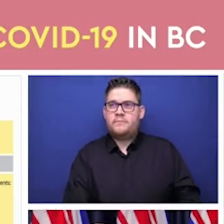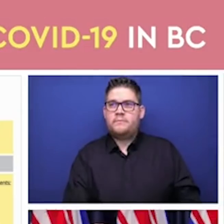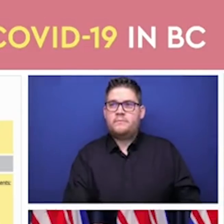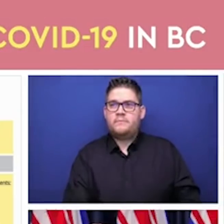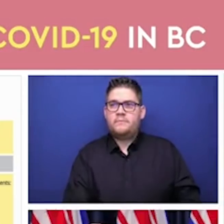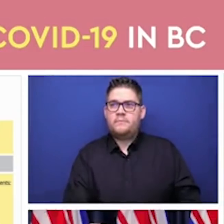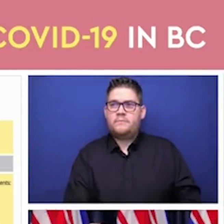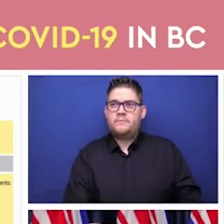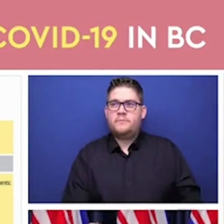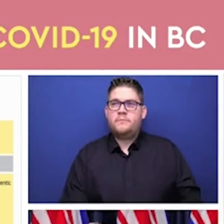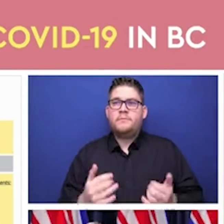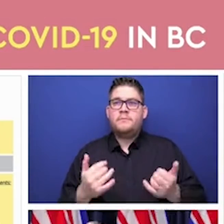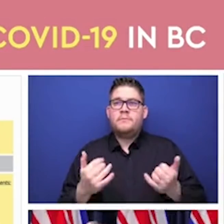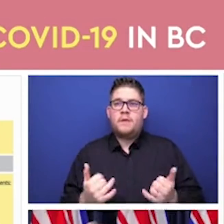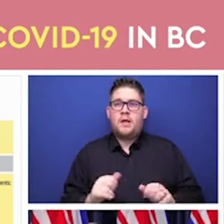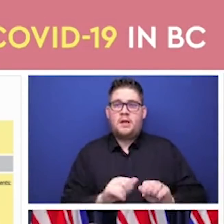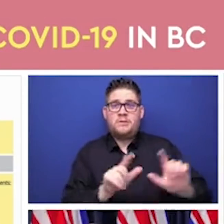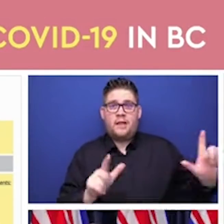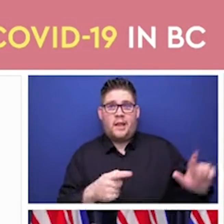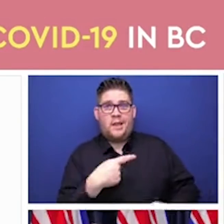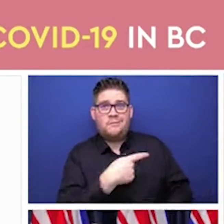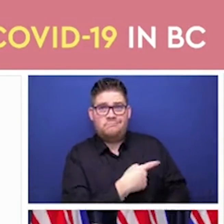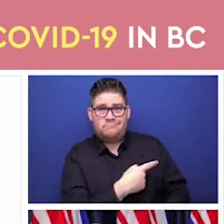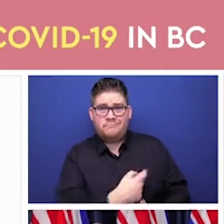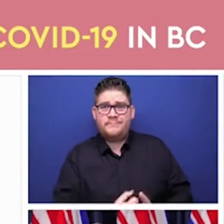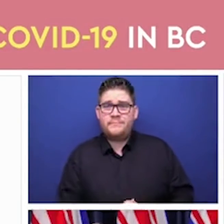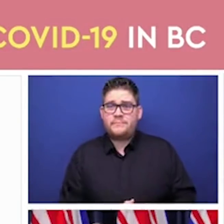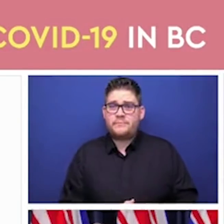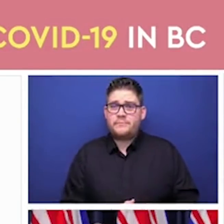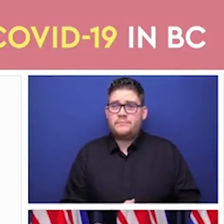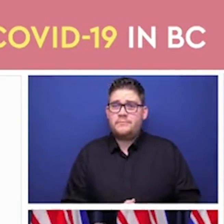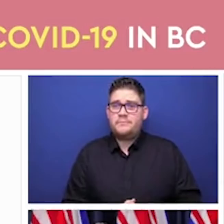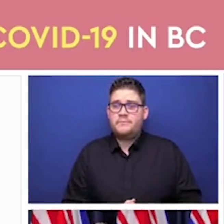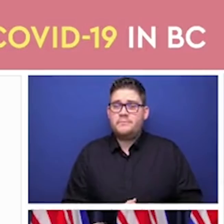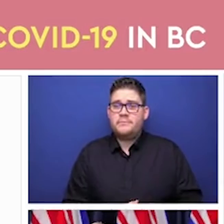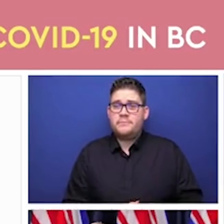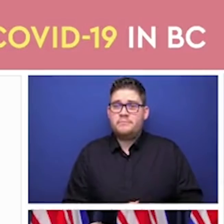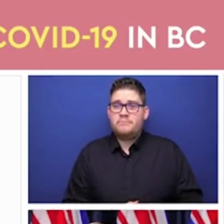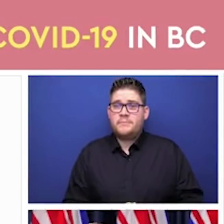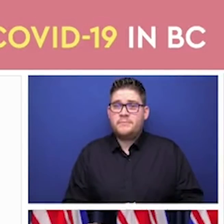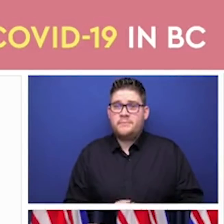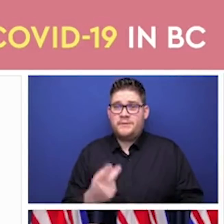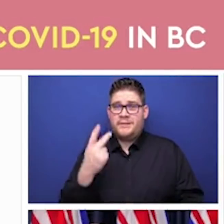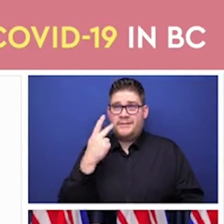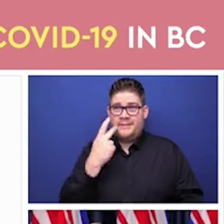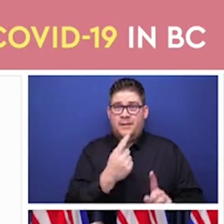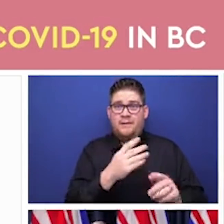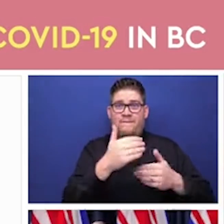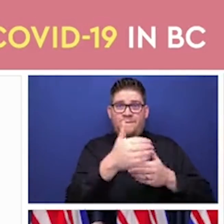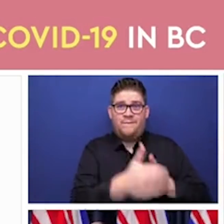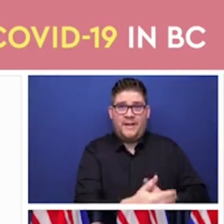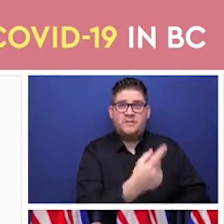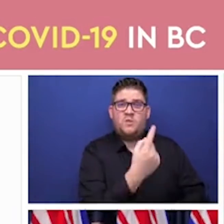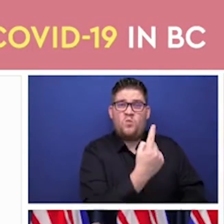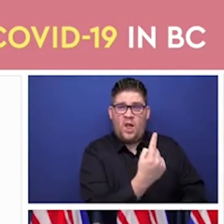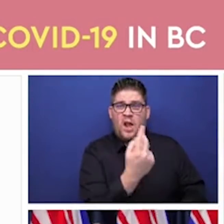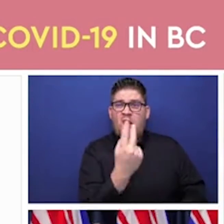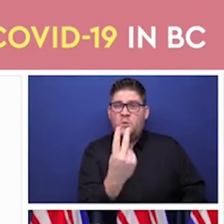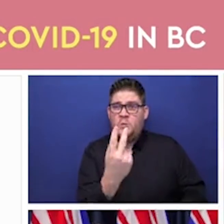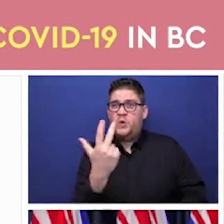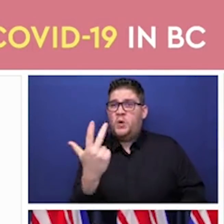our population-based groups of seniors over 80 and First Nations Indigenous peoples over 65.